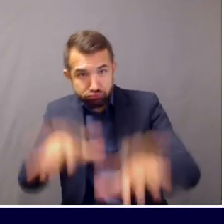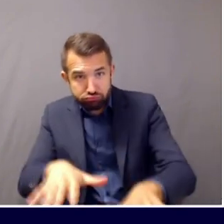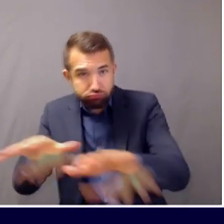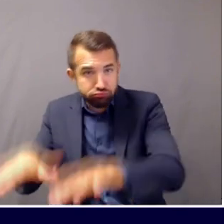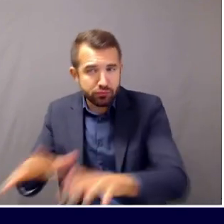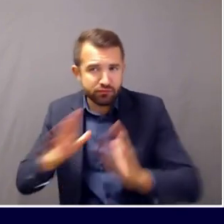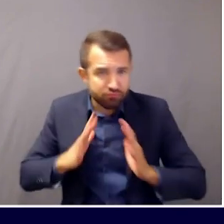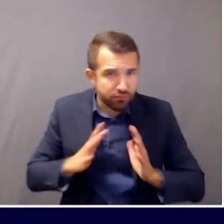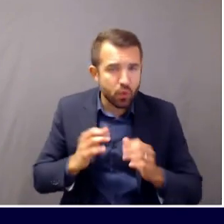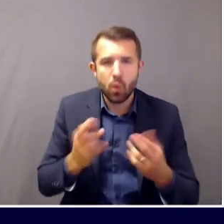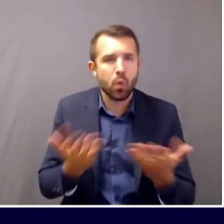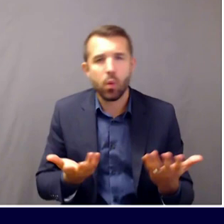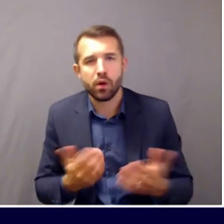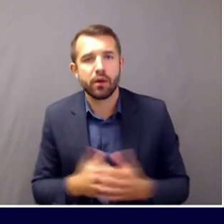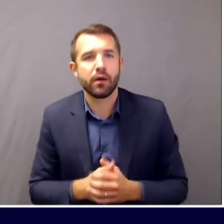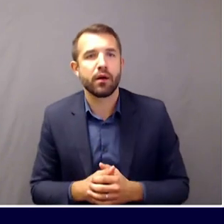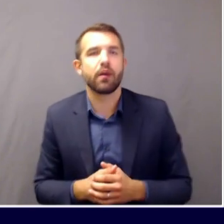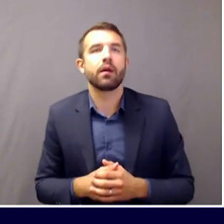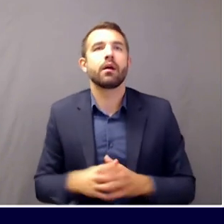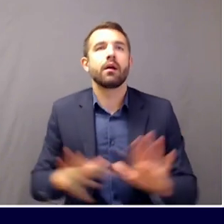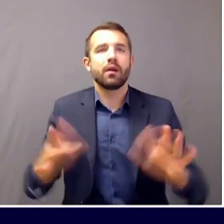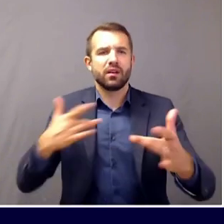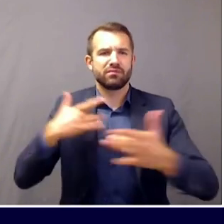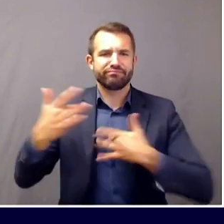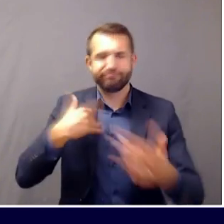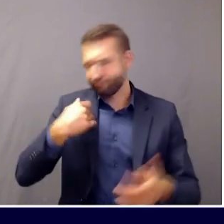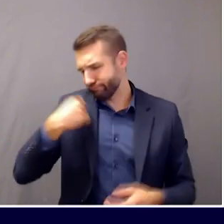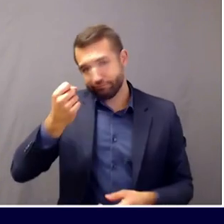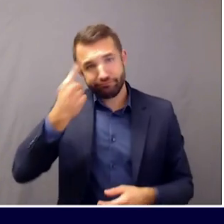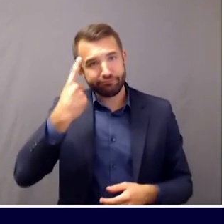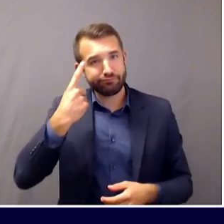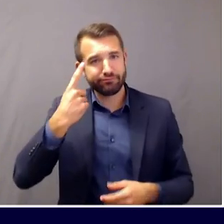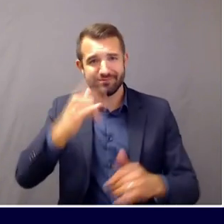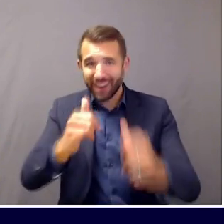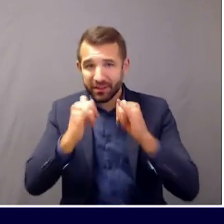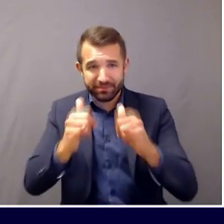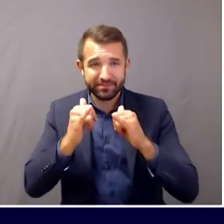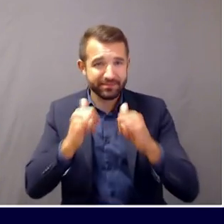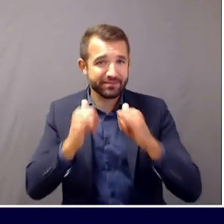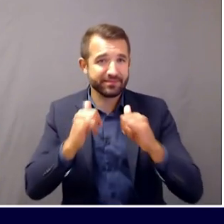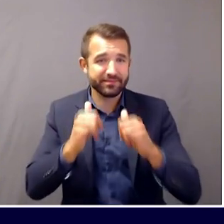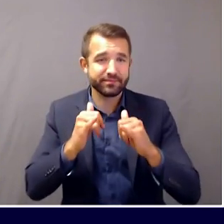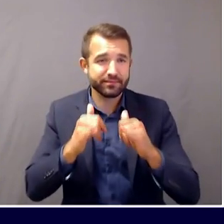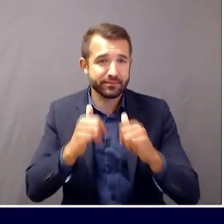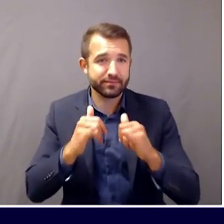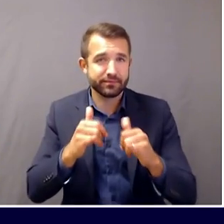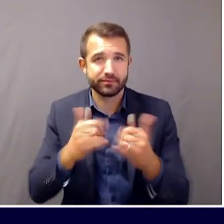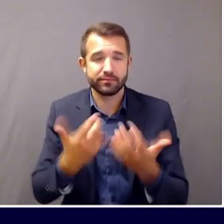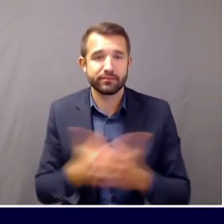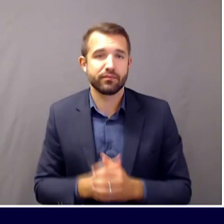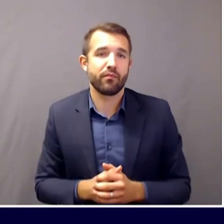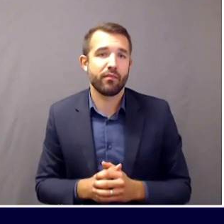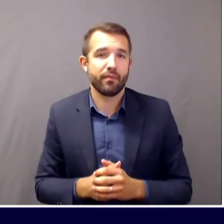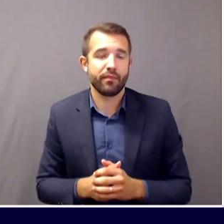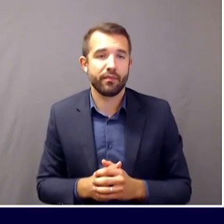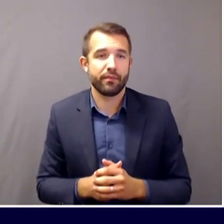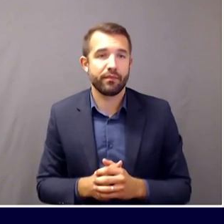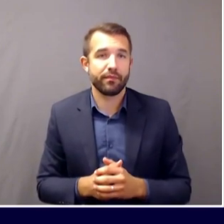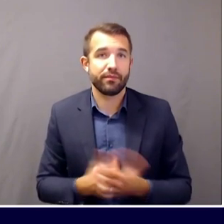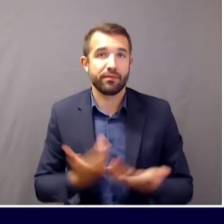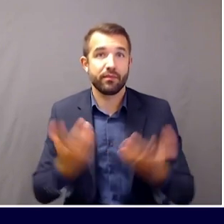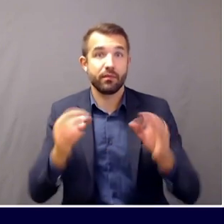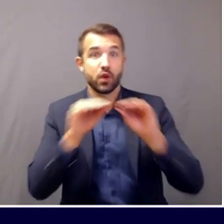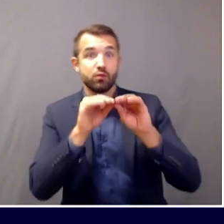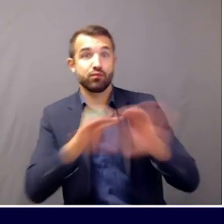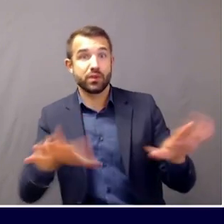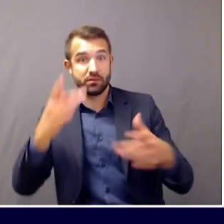And what we can say is that in any outbreak situation, whether you're talking about folks in the state or folks coming